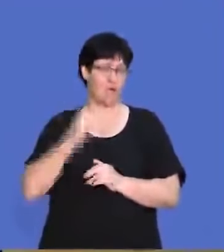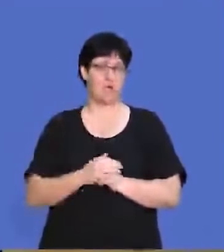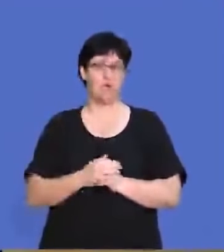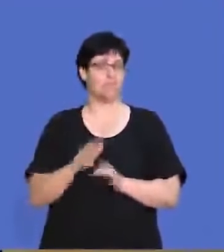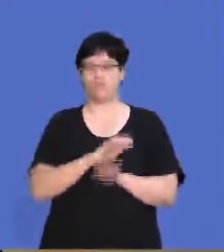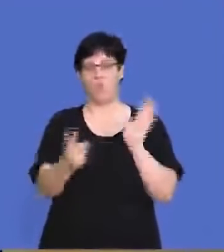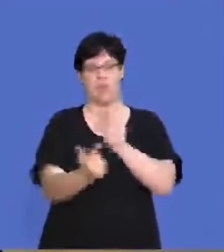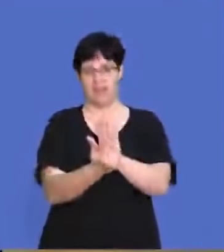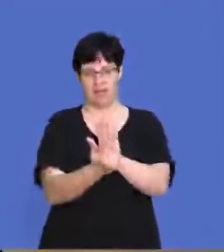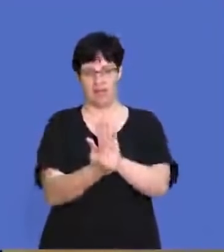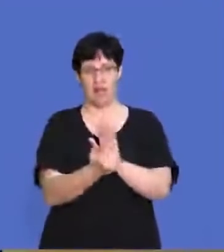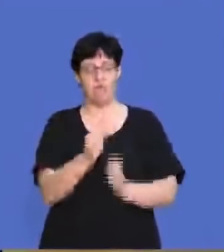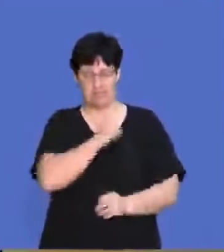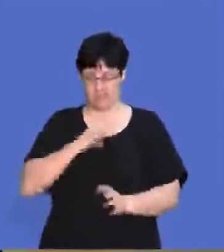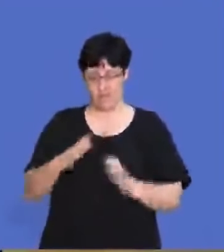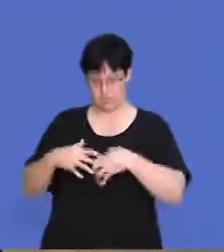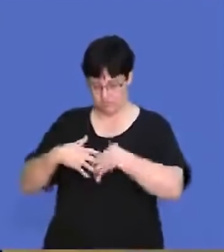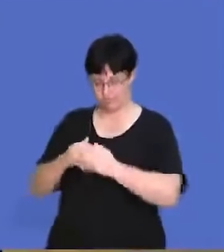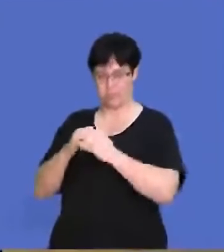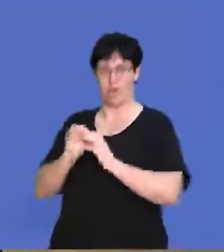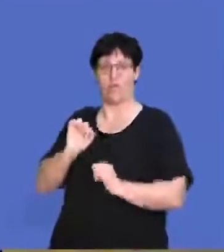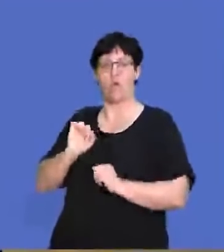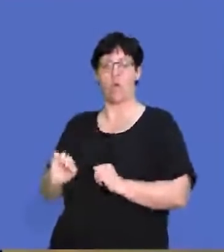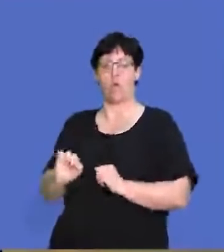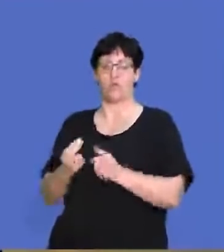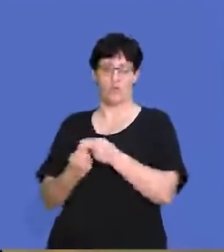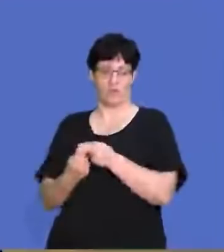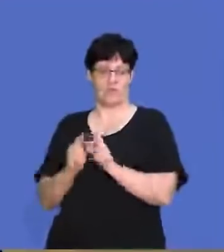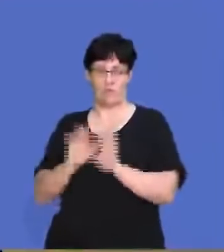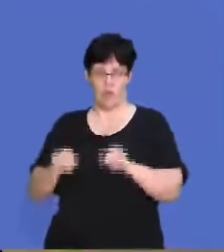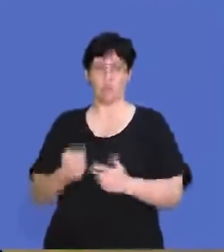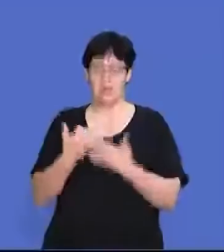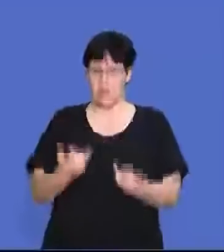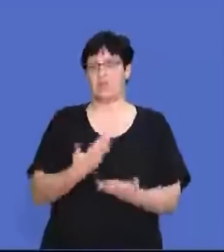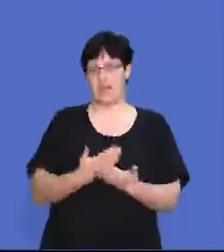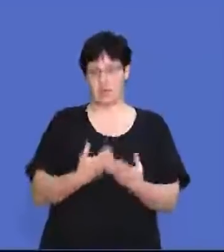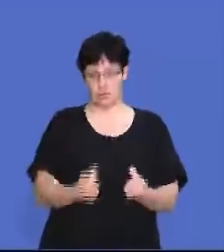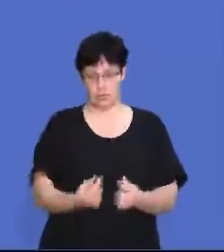was illegal for employees to just start any trade union that they want.